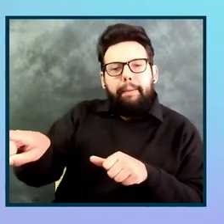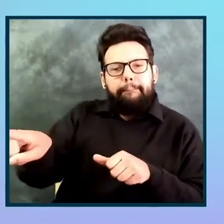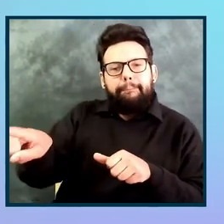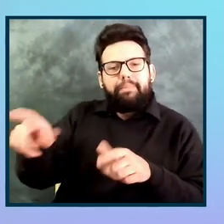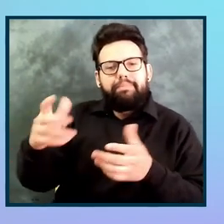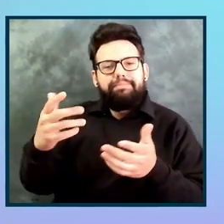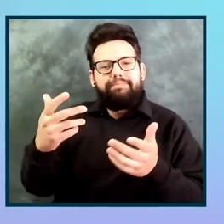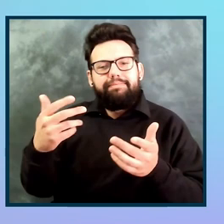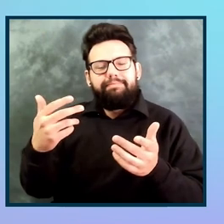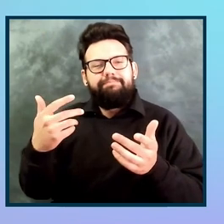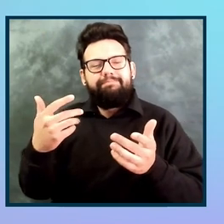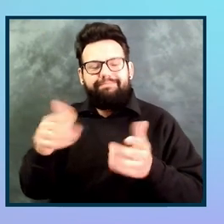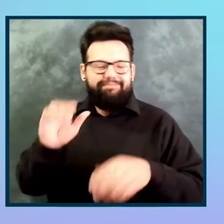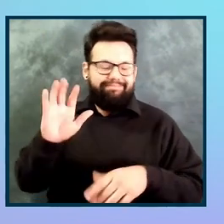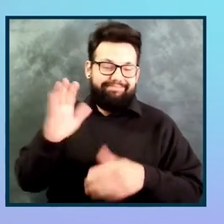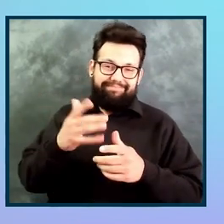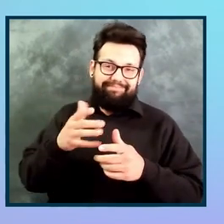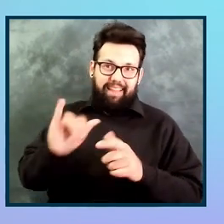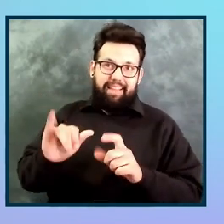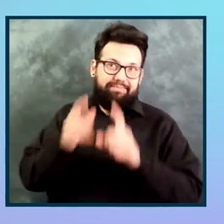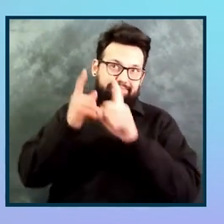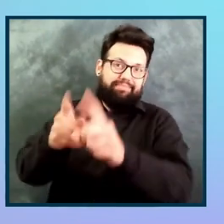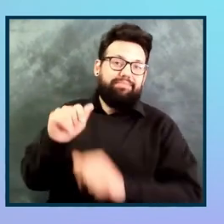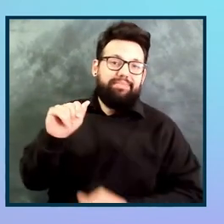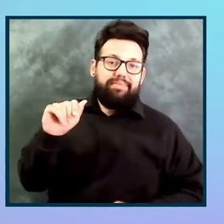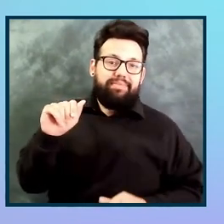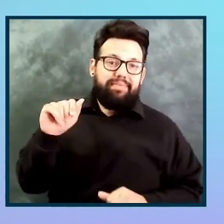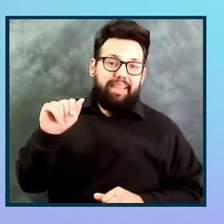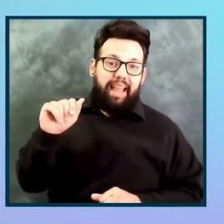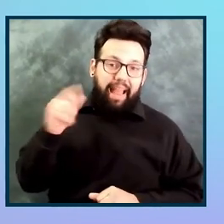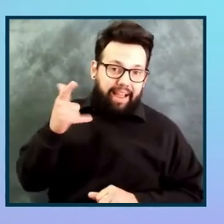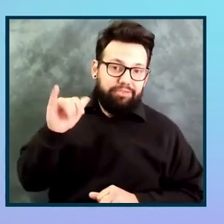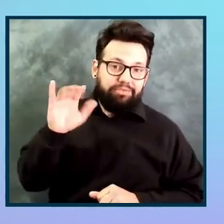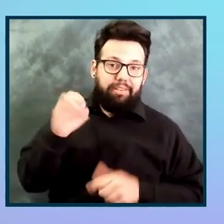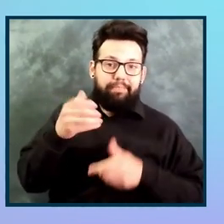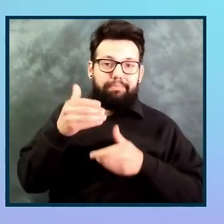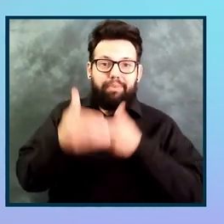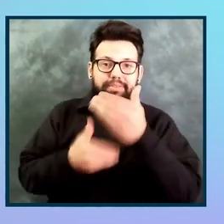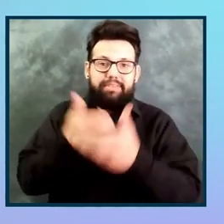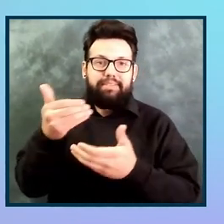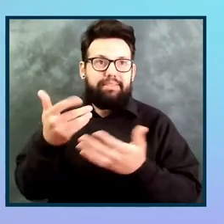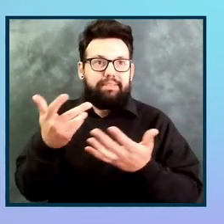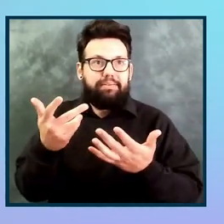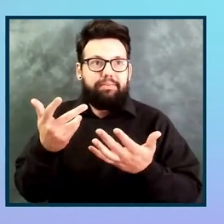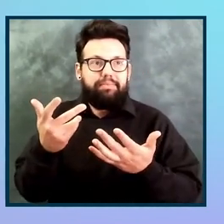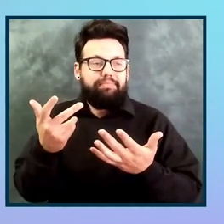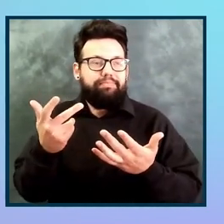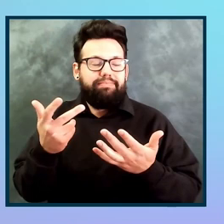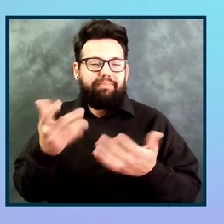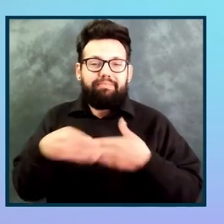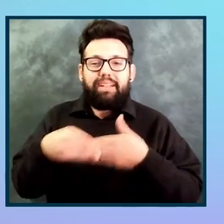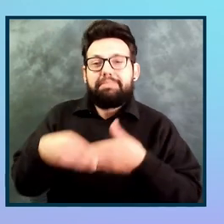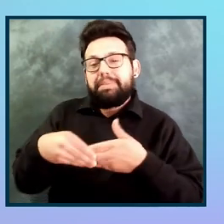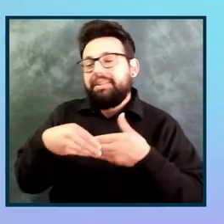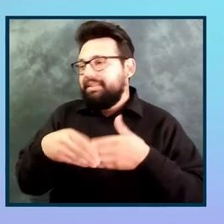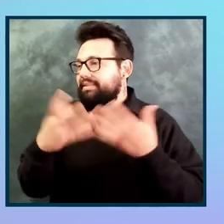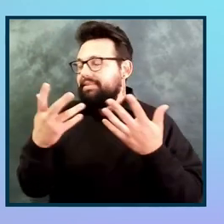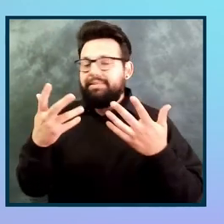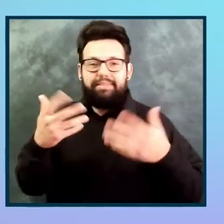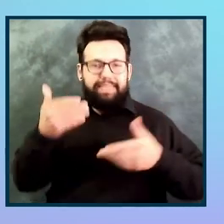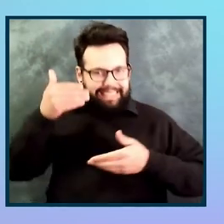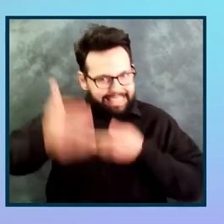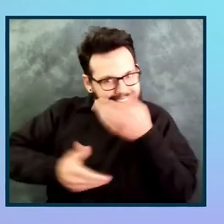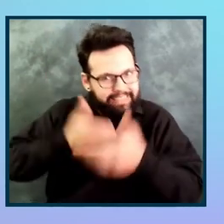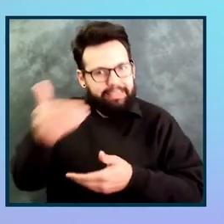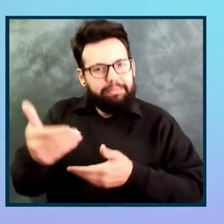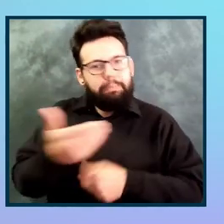about making the best out of whatever is handed to you. So it may not be the perfect audit, but you can learn from that experience